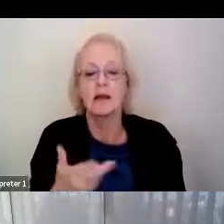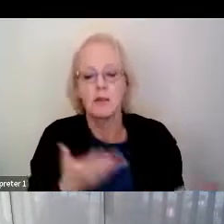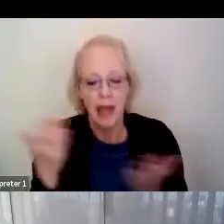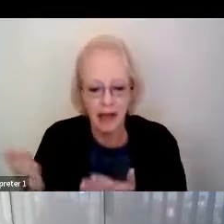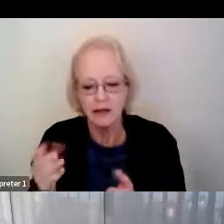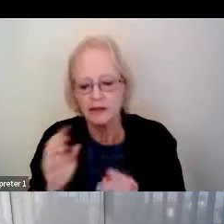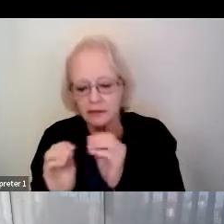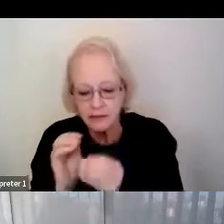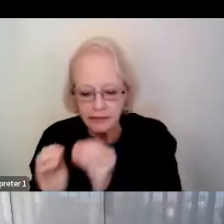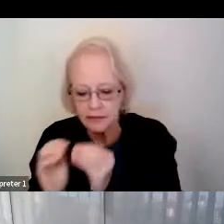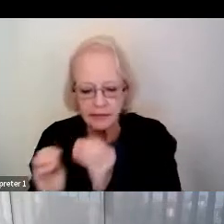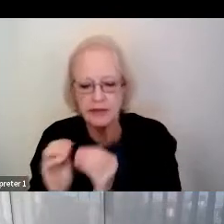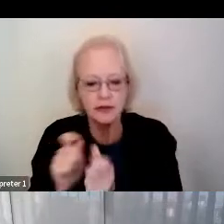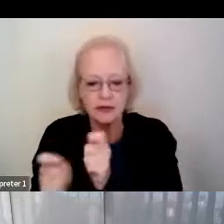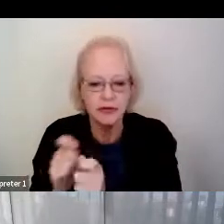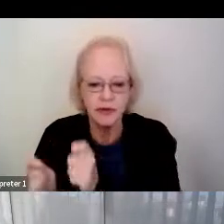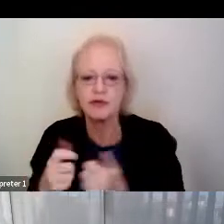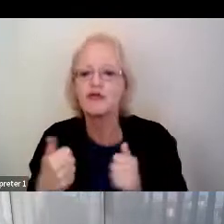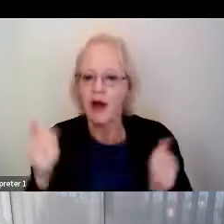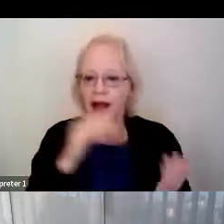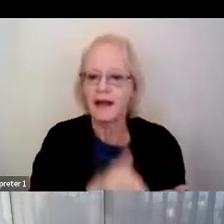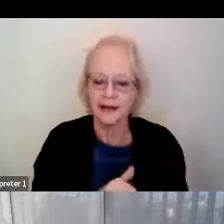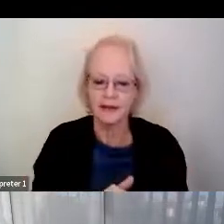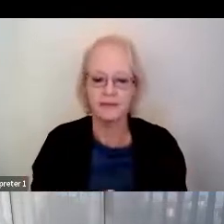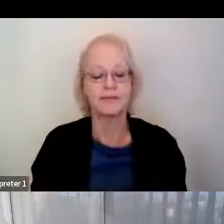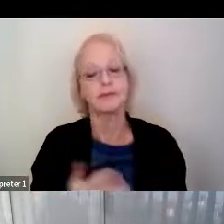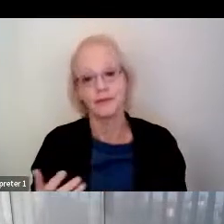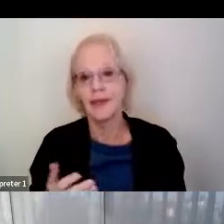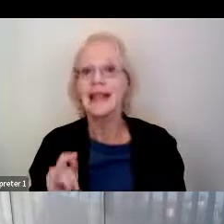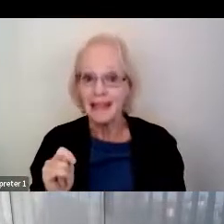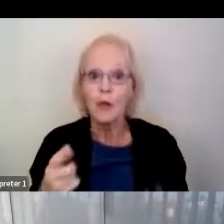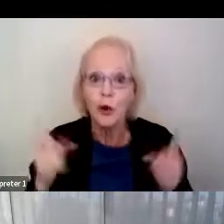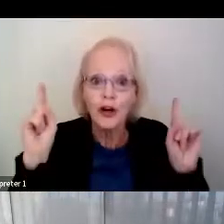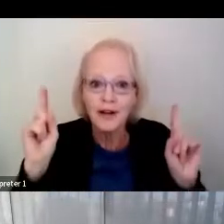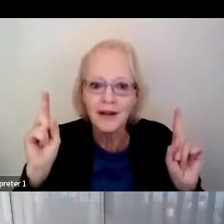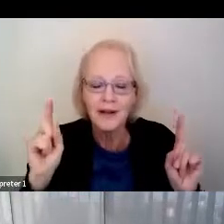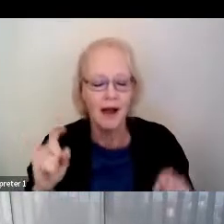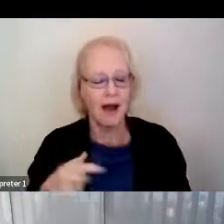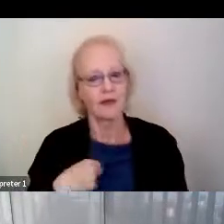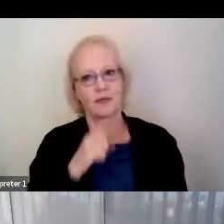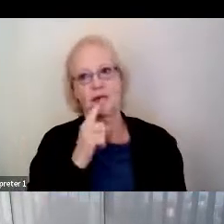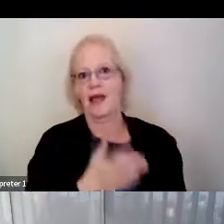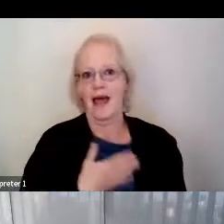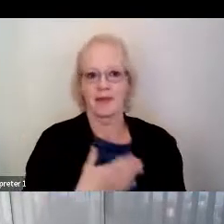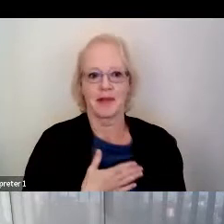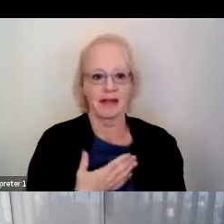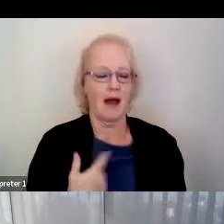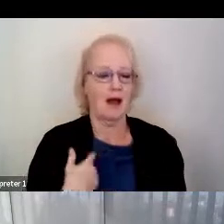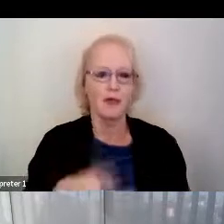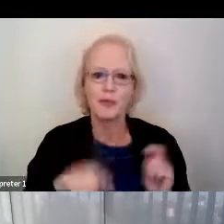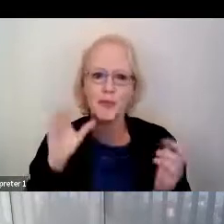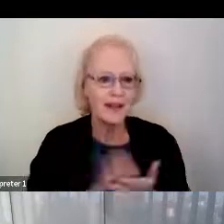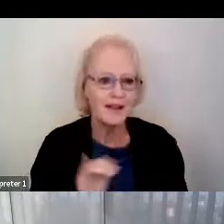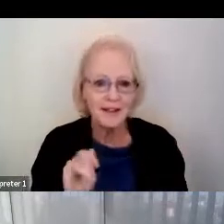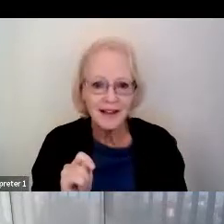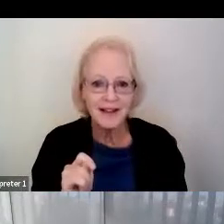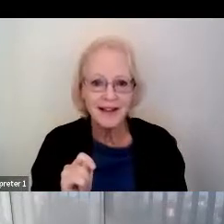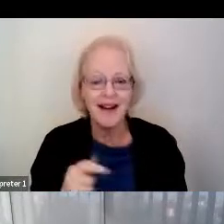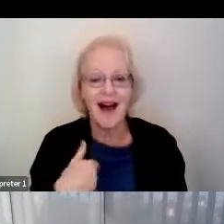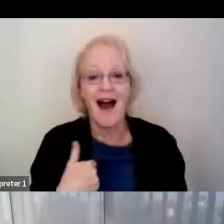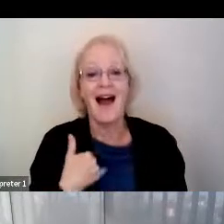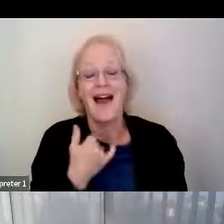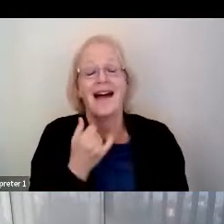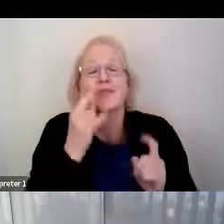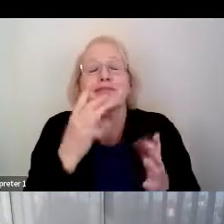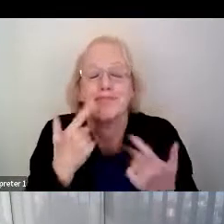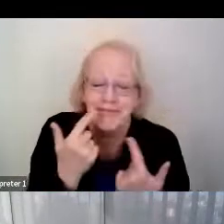and make some adjustments and try again. Needless to say, it did work. I was very happy. I couldn't believe it. I have a spontaneous laughter